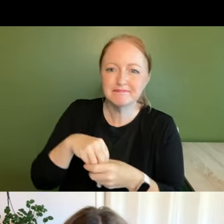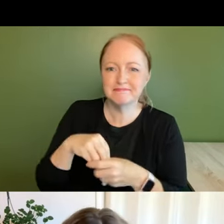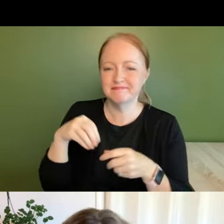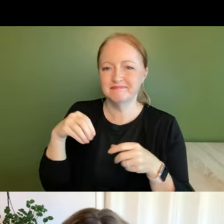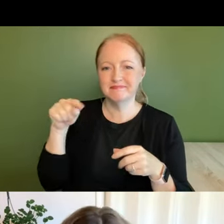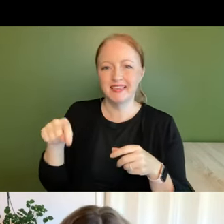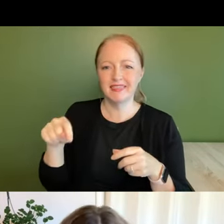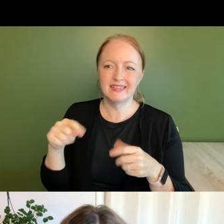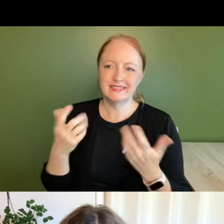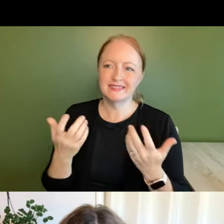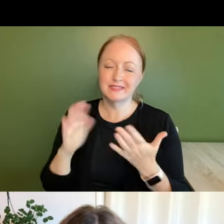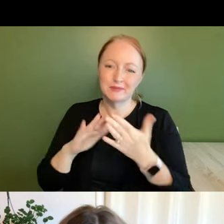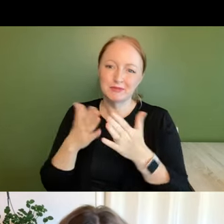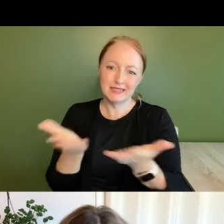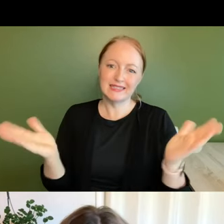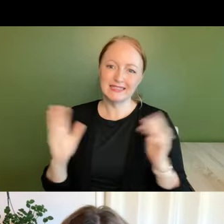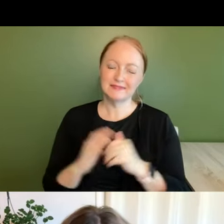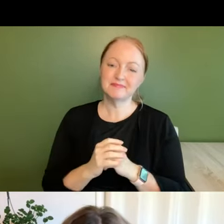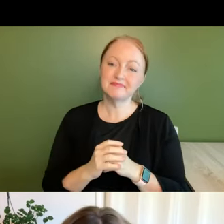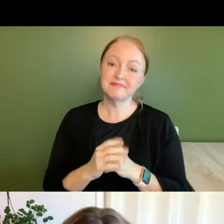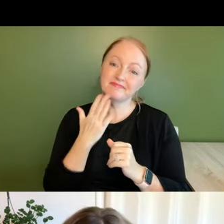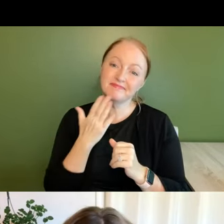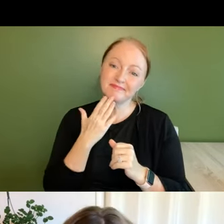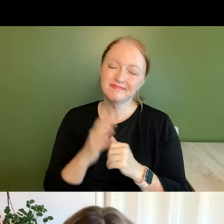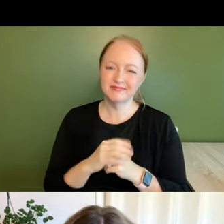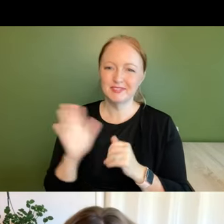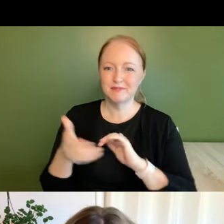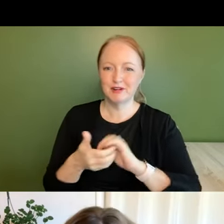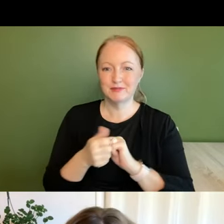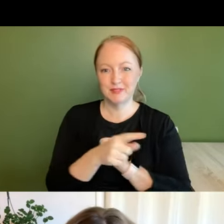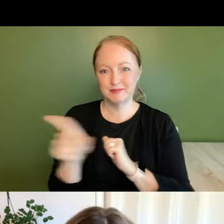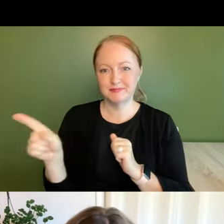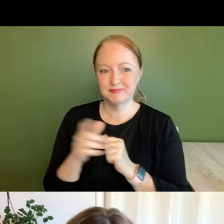this community and i appreciate being in partnership with you